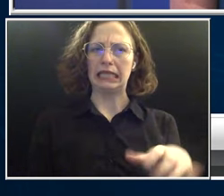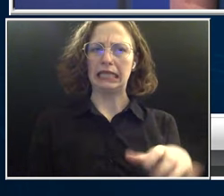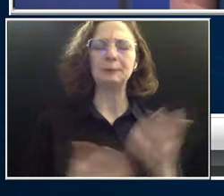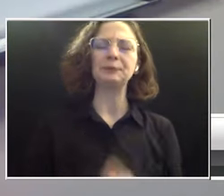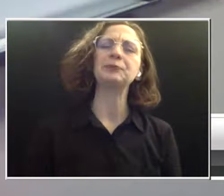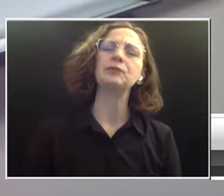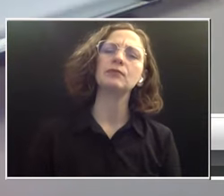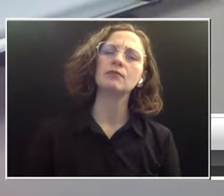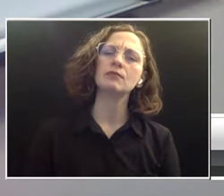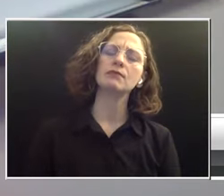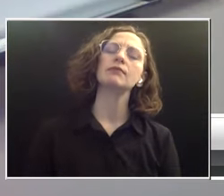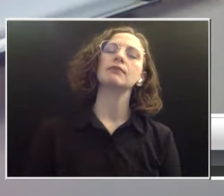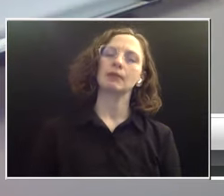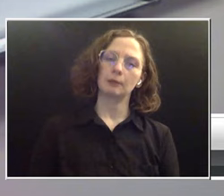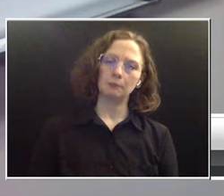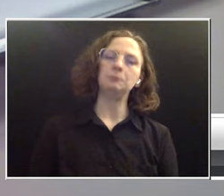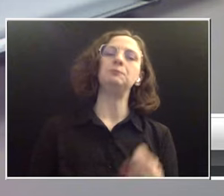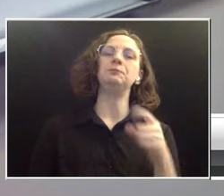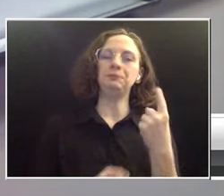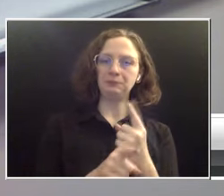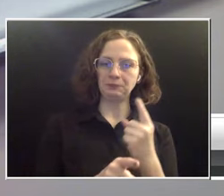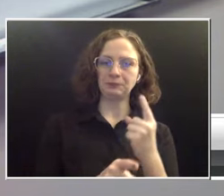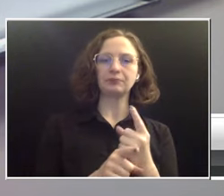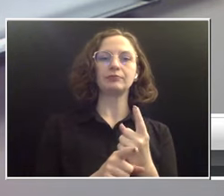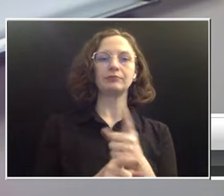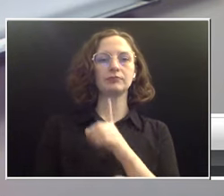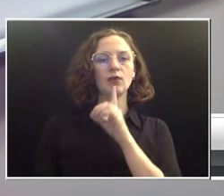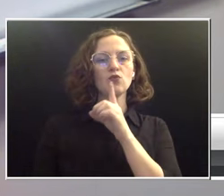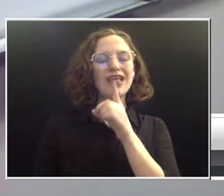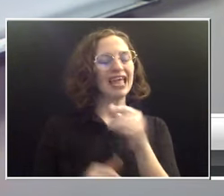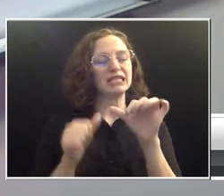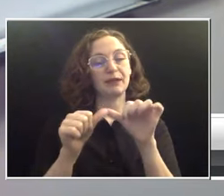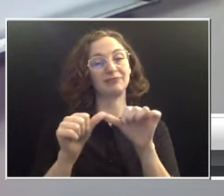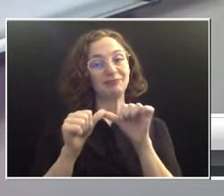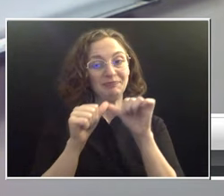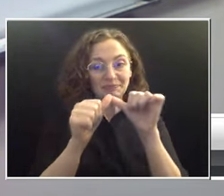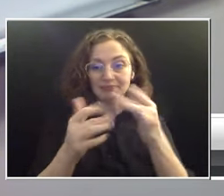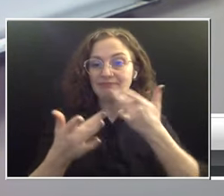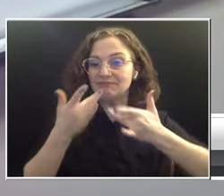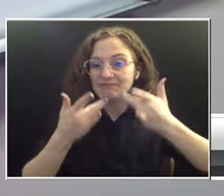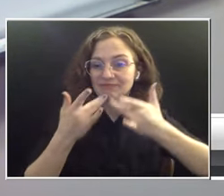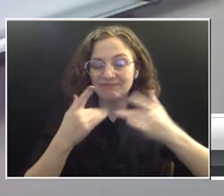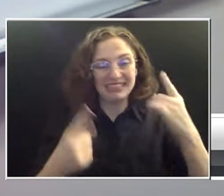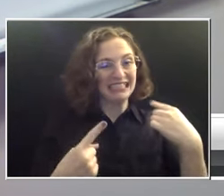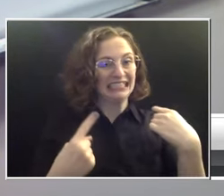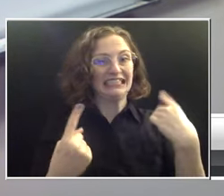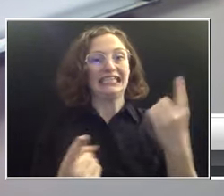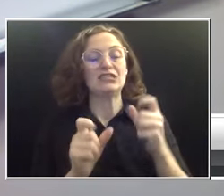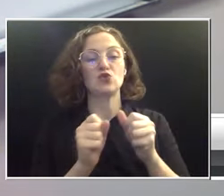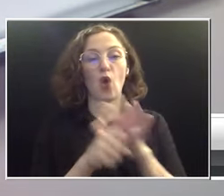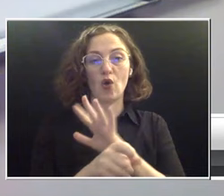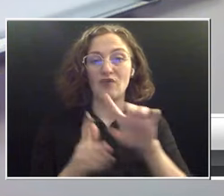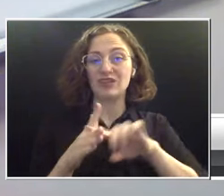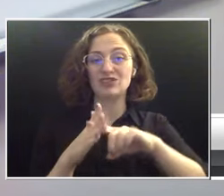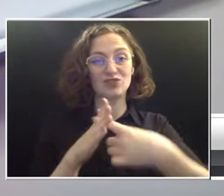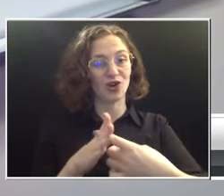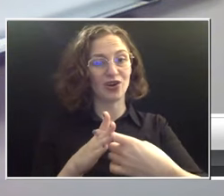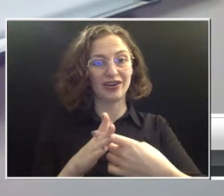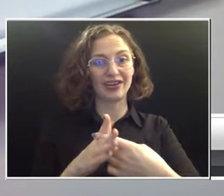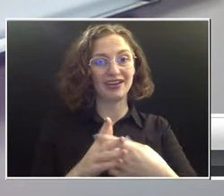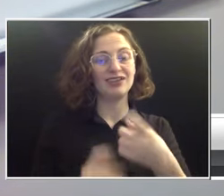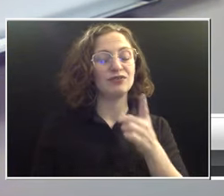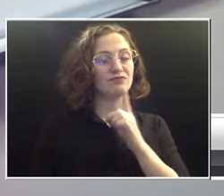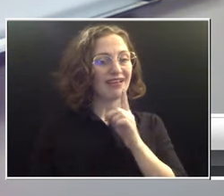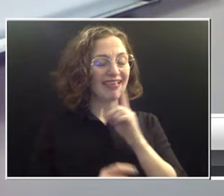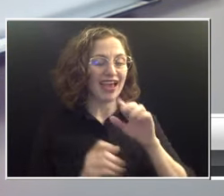Yeah. So as I mentioned, it's essentially been a sustained shortage since the onset of the pandemic. And simply put, the pandemic kind of